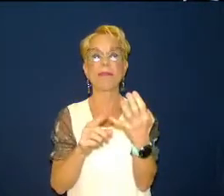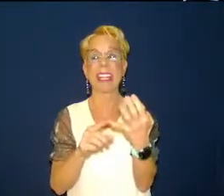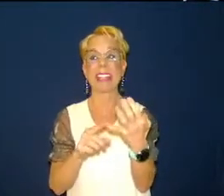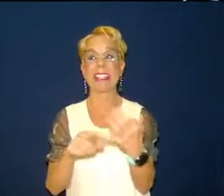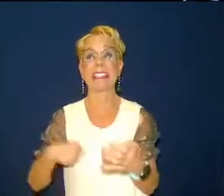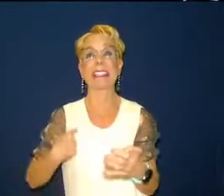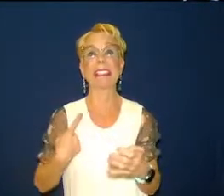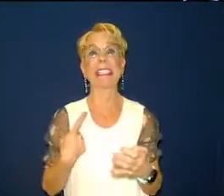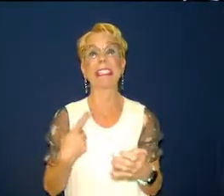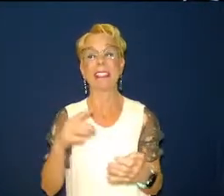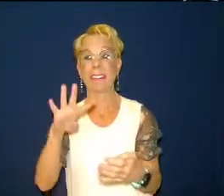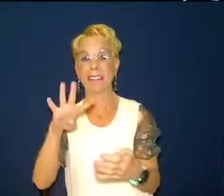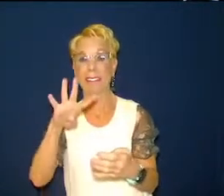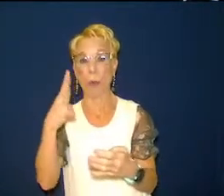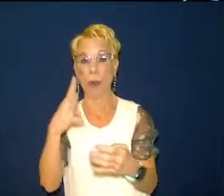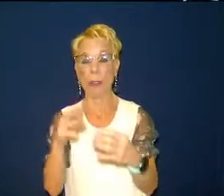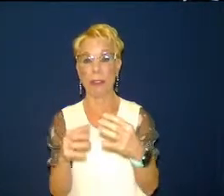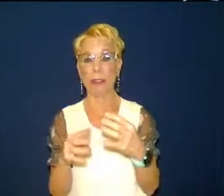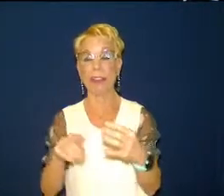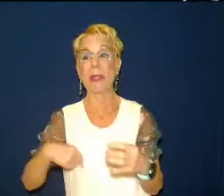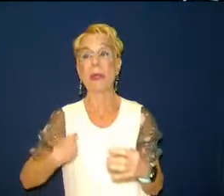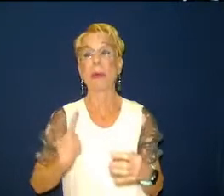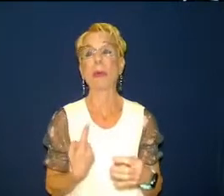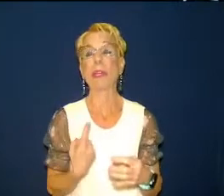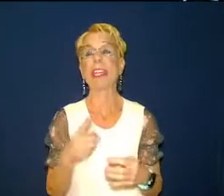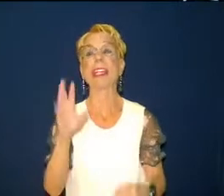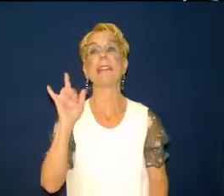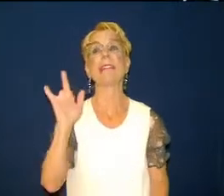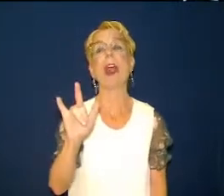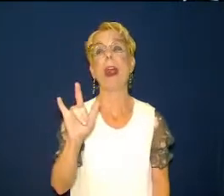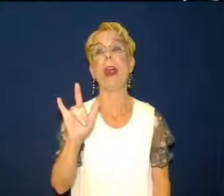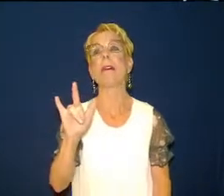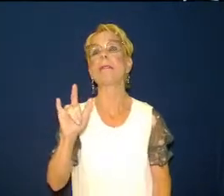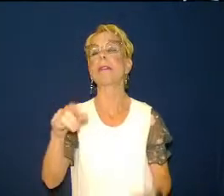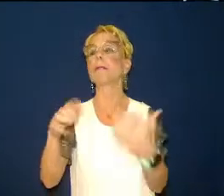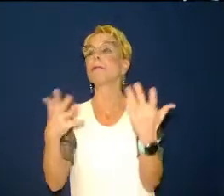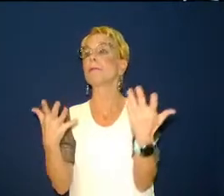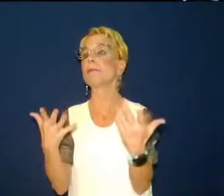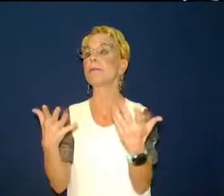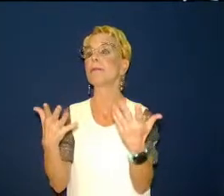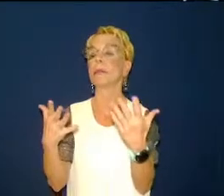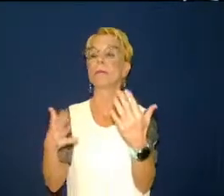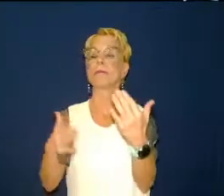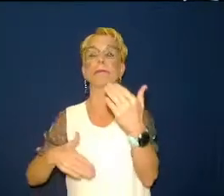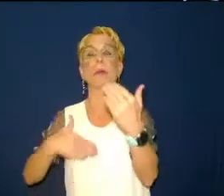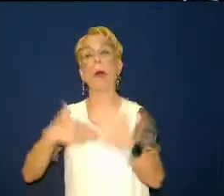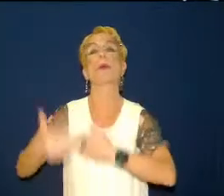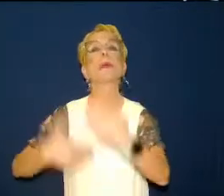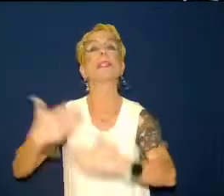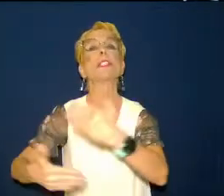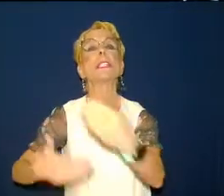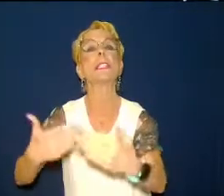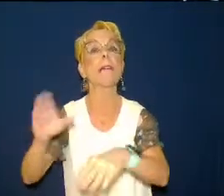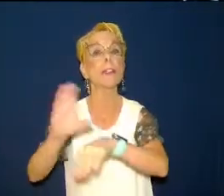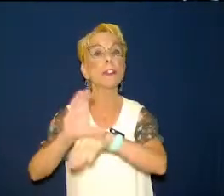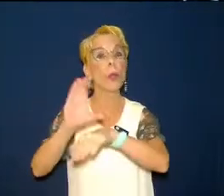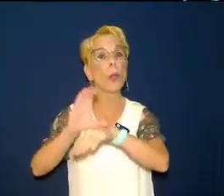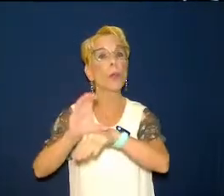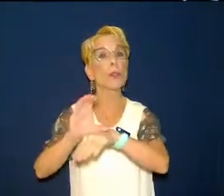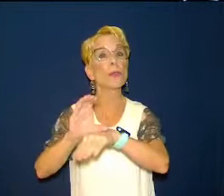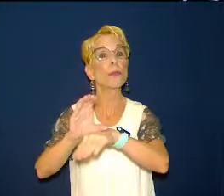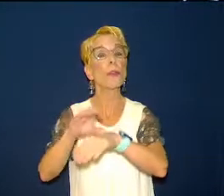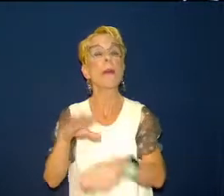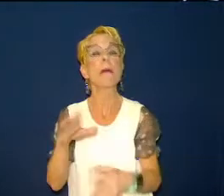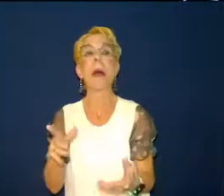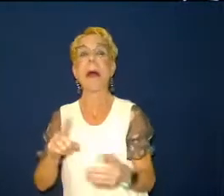move of the holy spirit and that's why churches die it's when they lose the spiritual fervor and that's why jesus